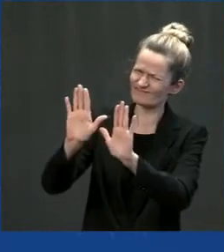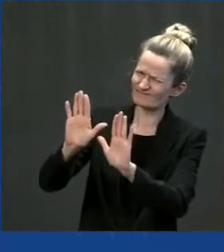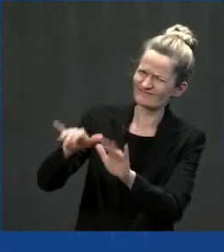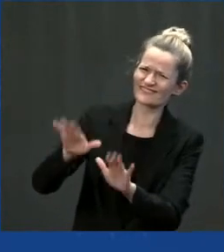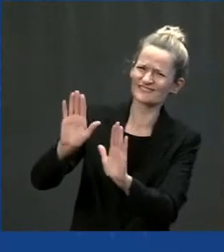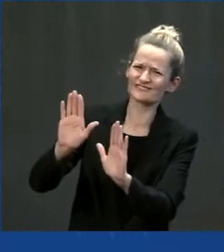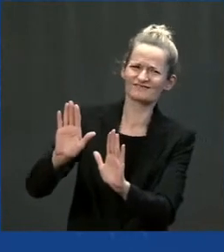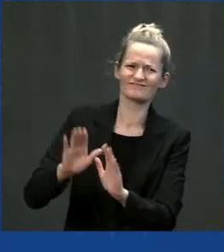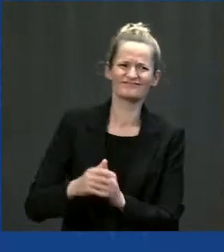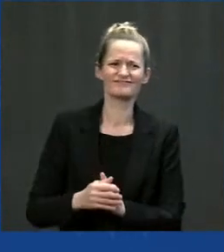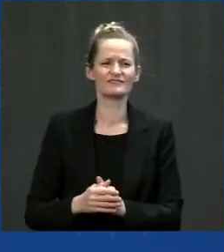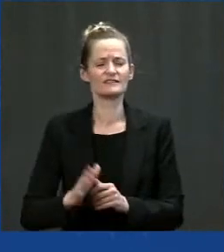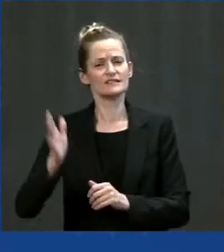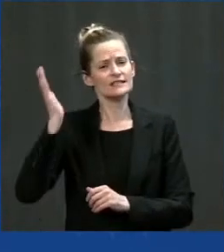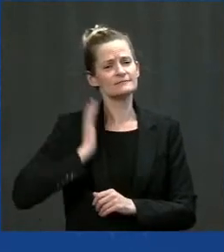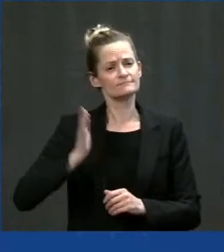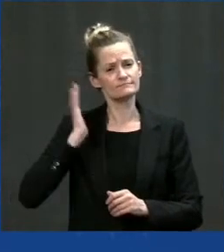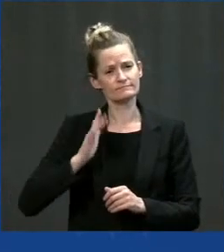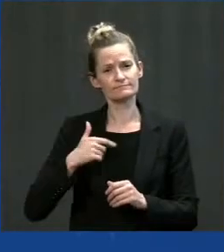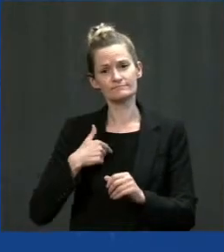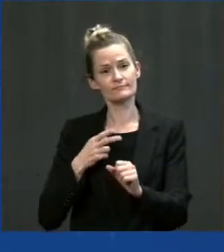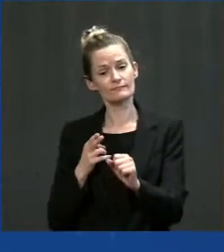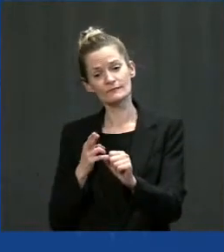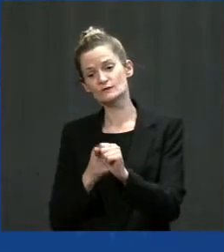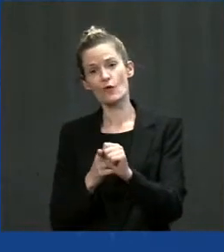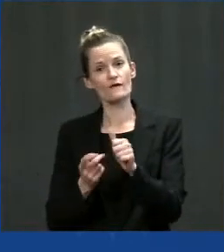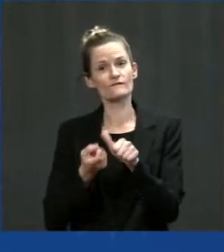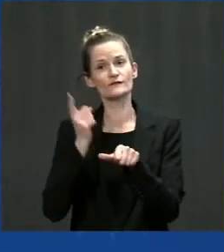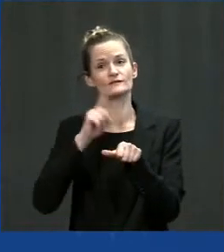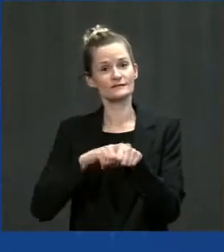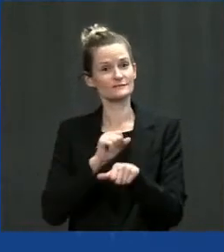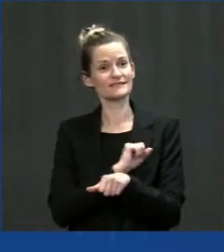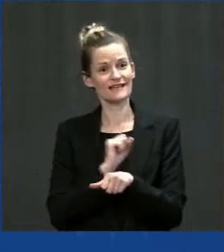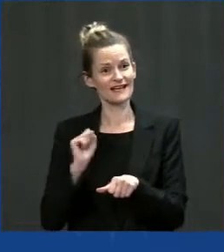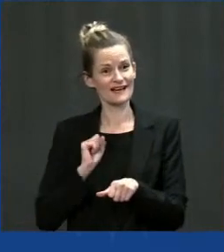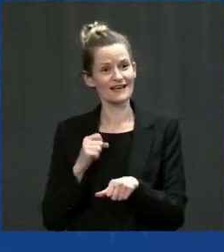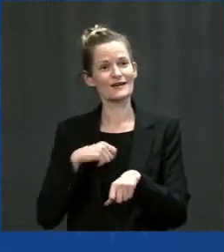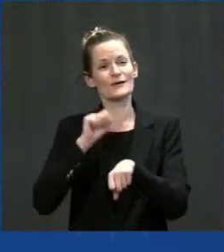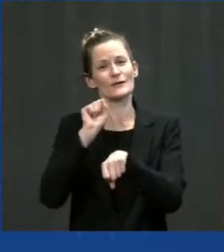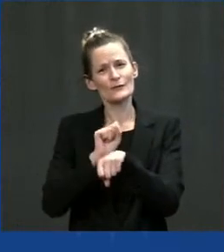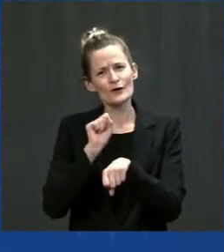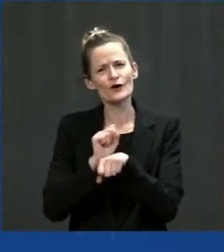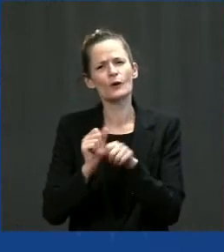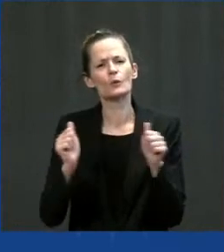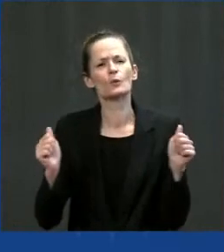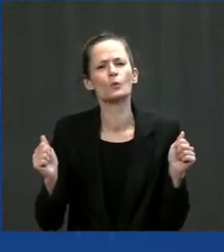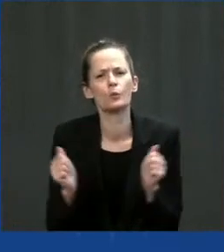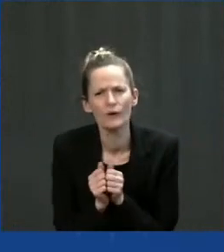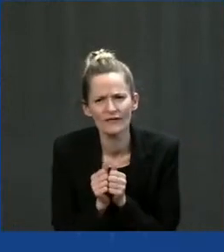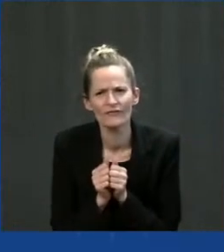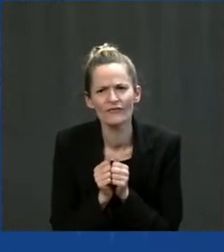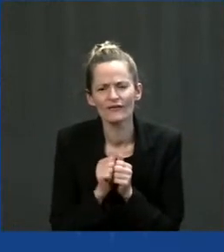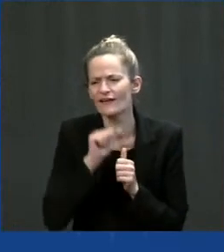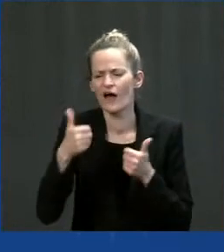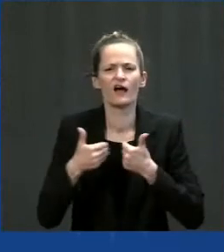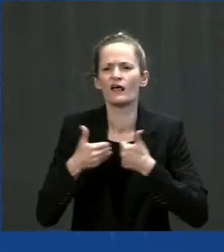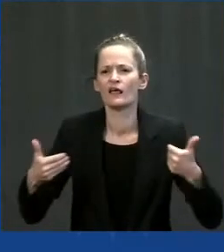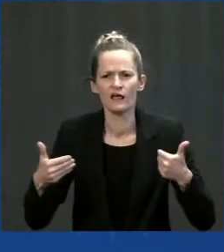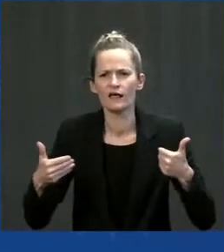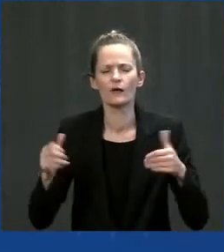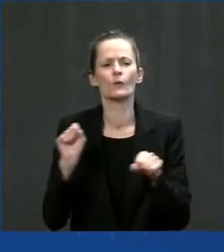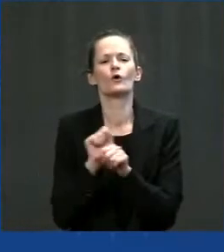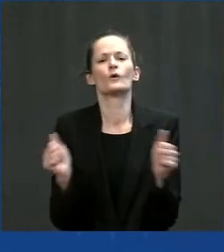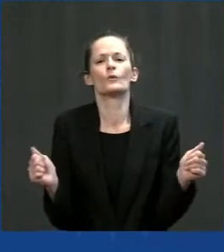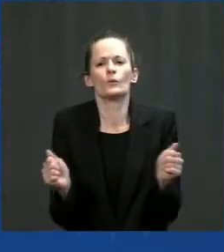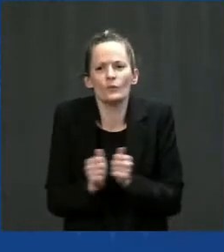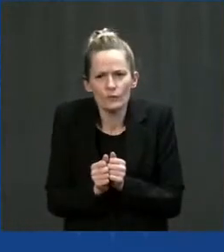I first got to the Senate. We actually work with one another. And look, one of the things that affects